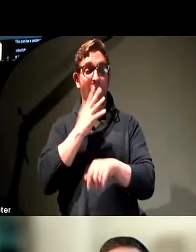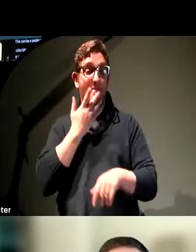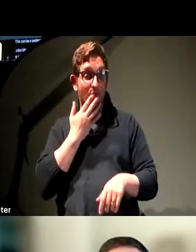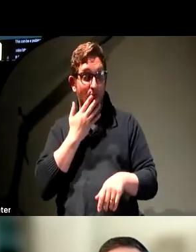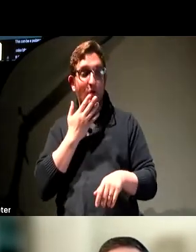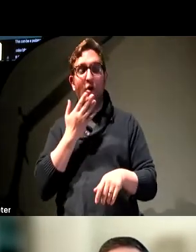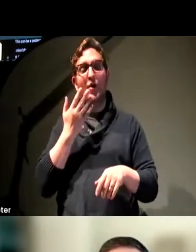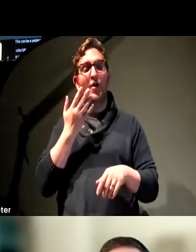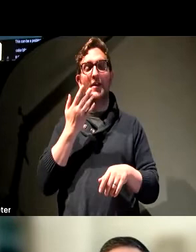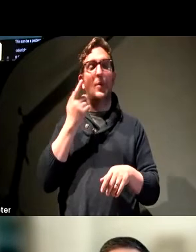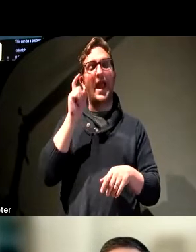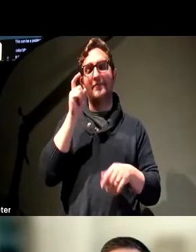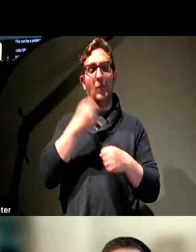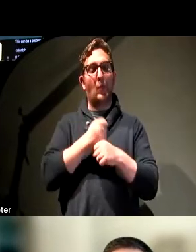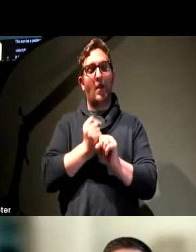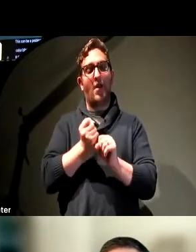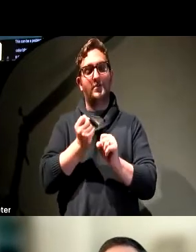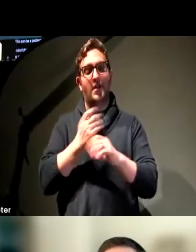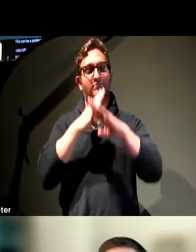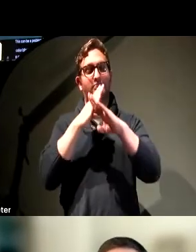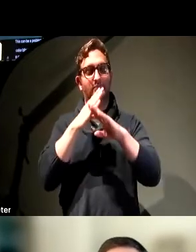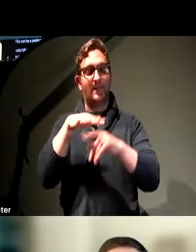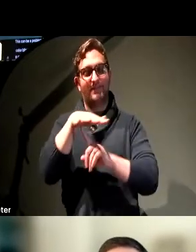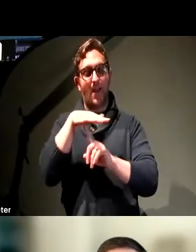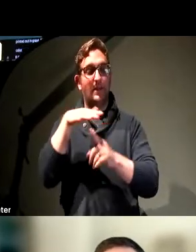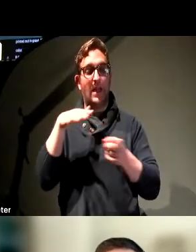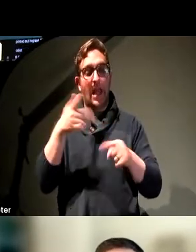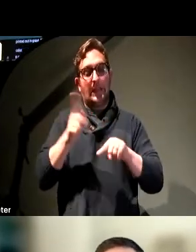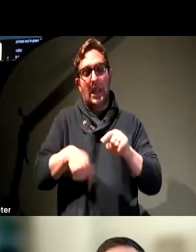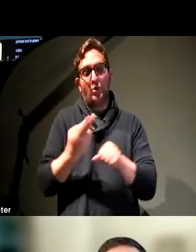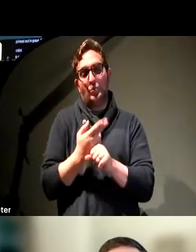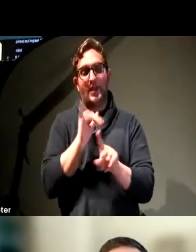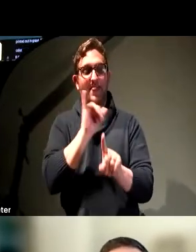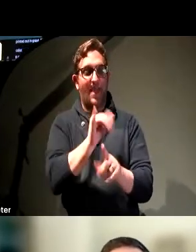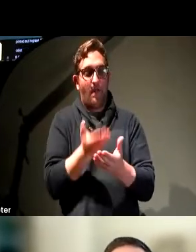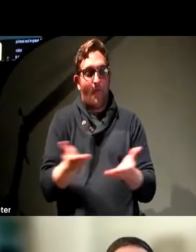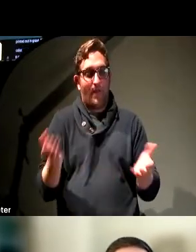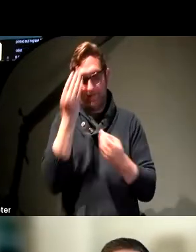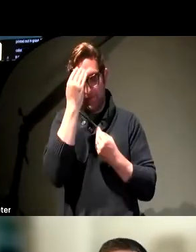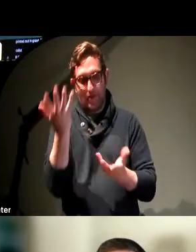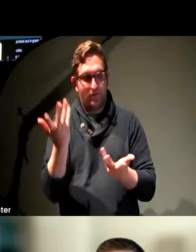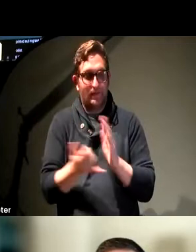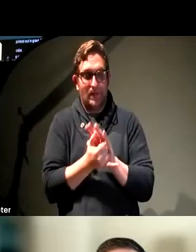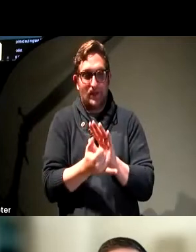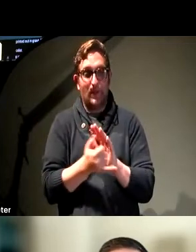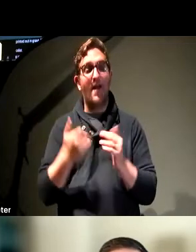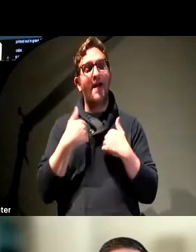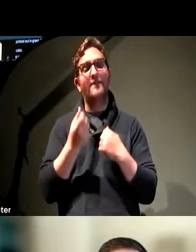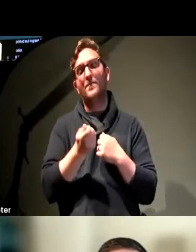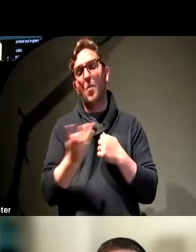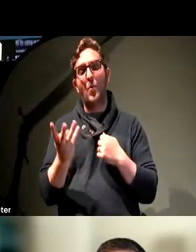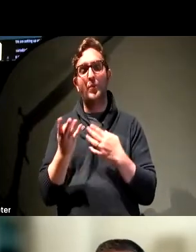create an environment where somebody can't actually consume the content that we have put out there. Now, there are multiple ways around